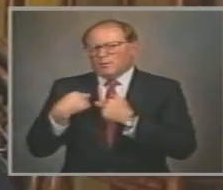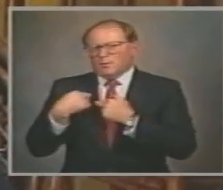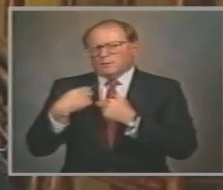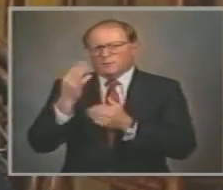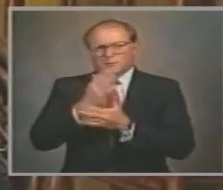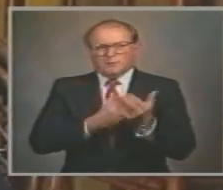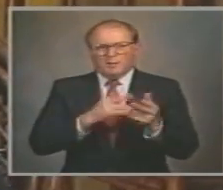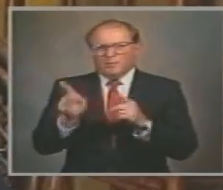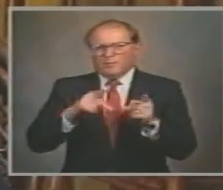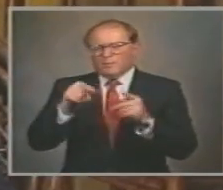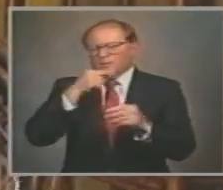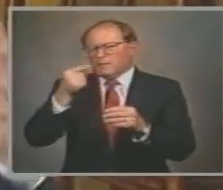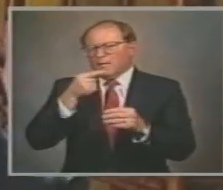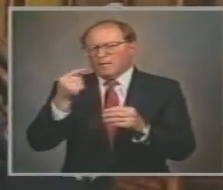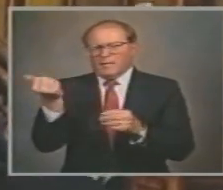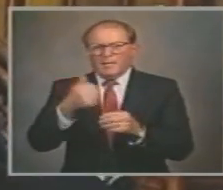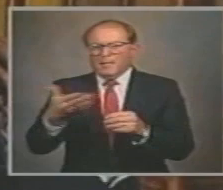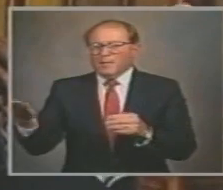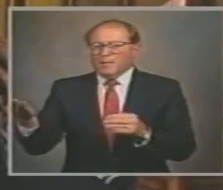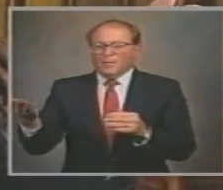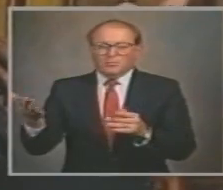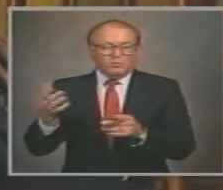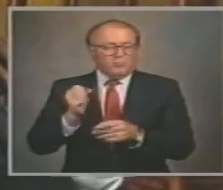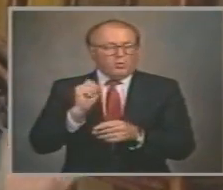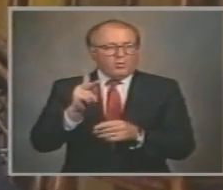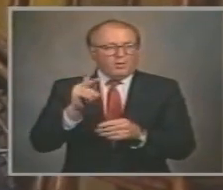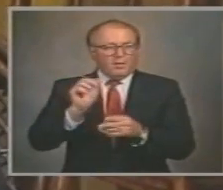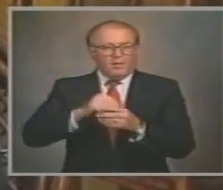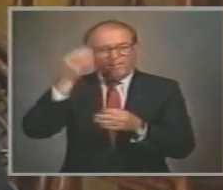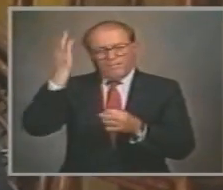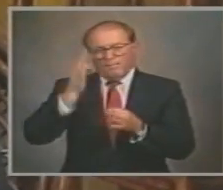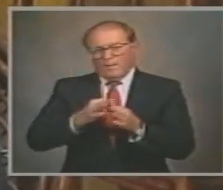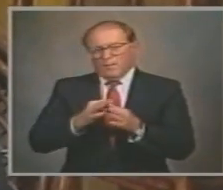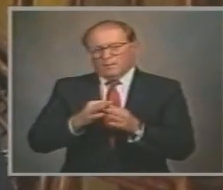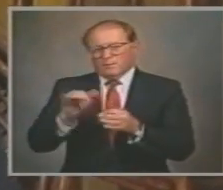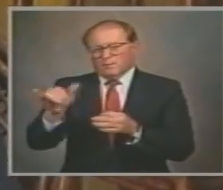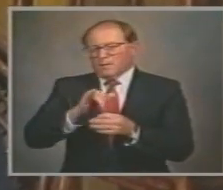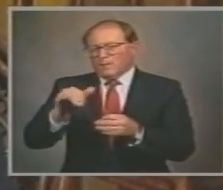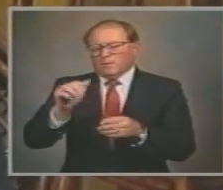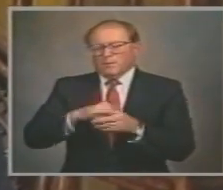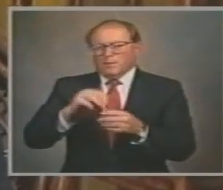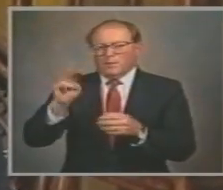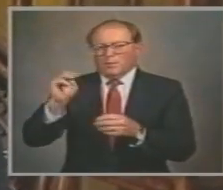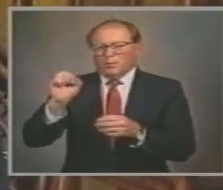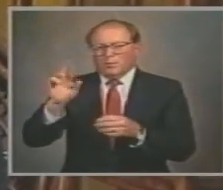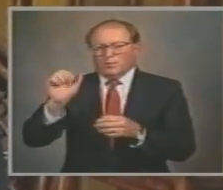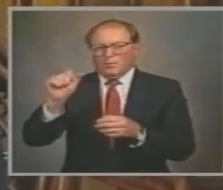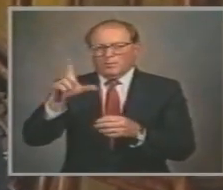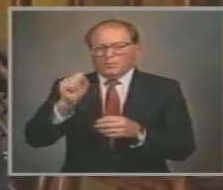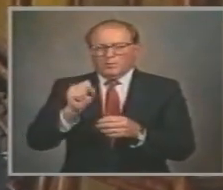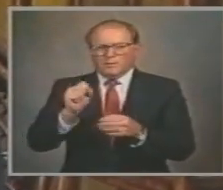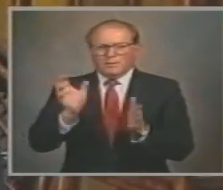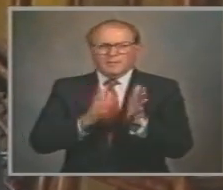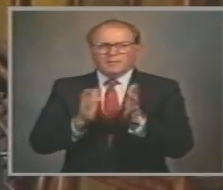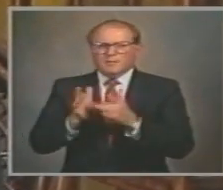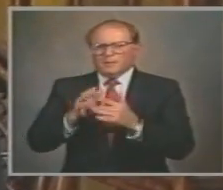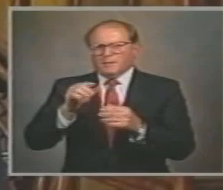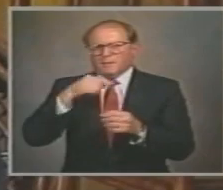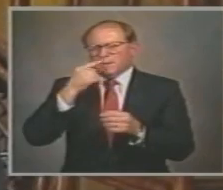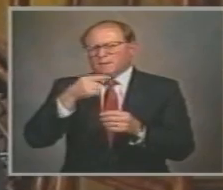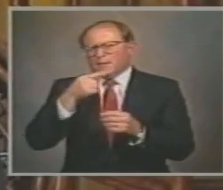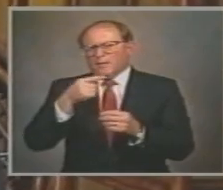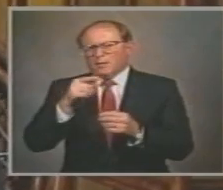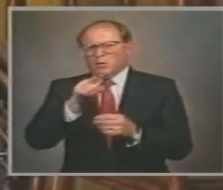voices are shouting Anything goes in faith As well as in morals When Jesus said In John chapter 8 verse 32